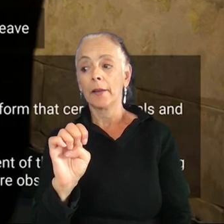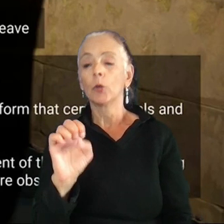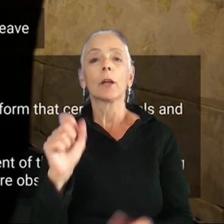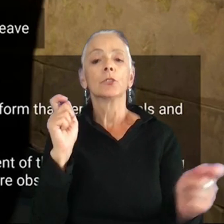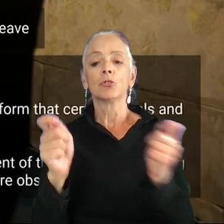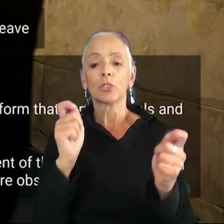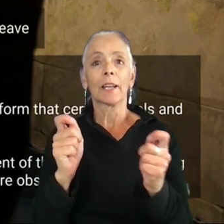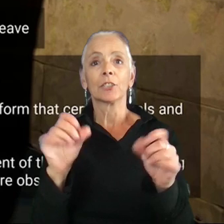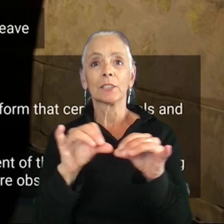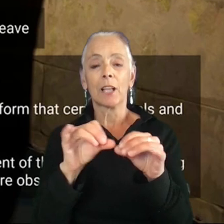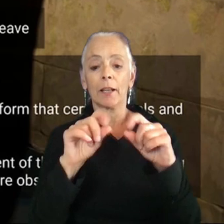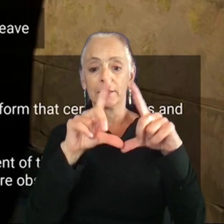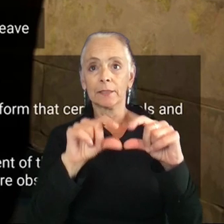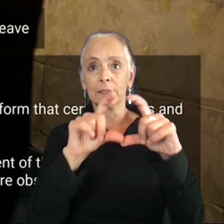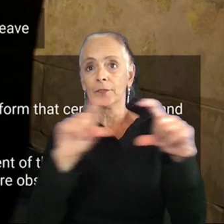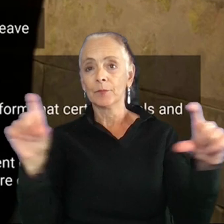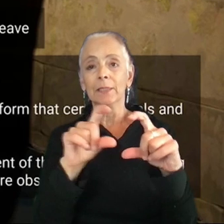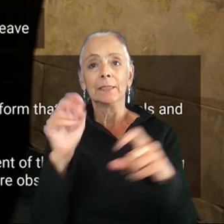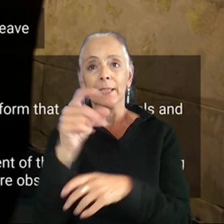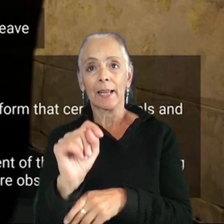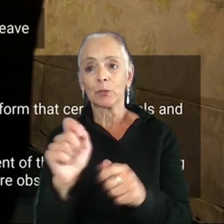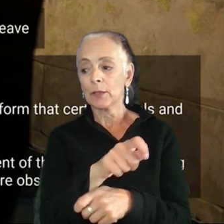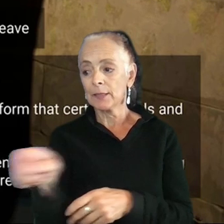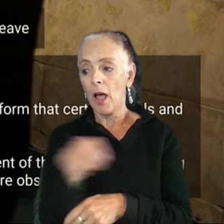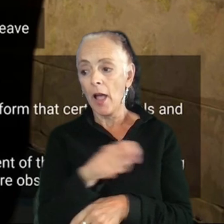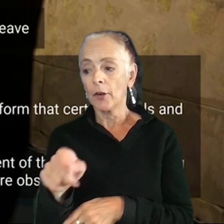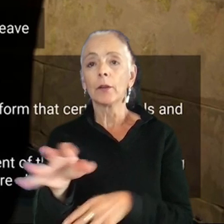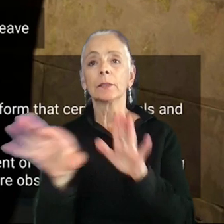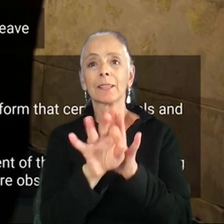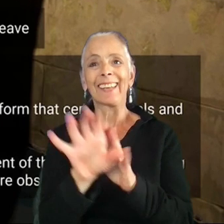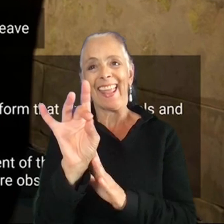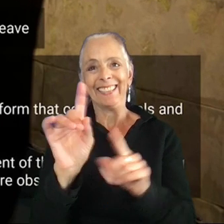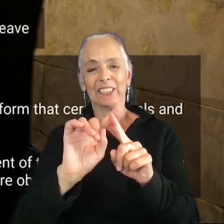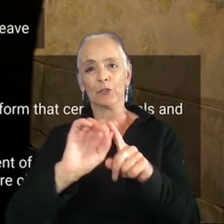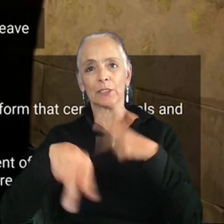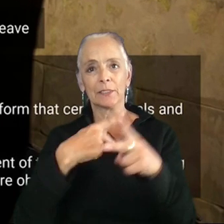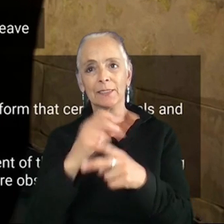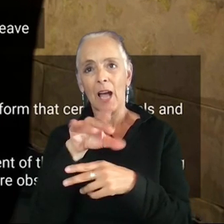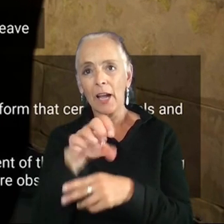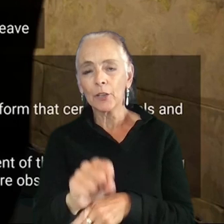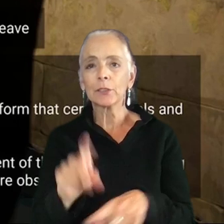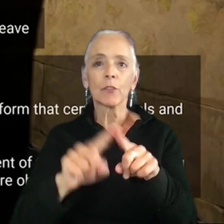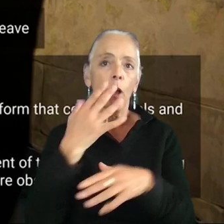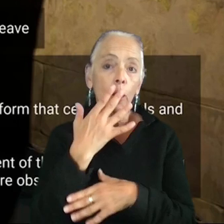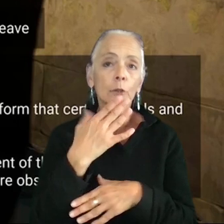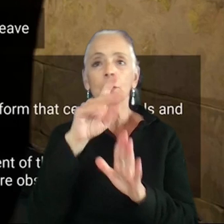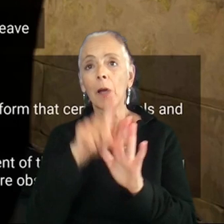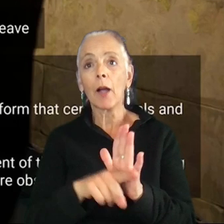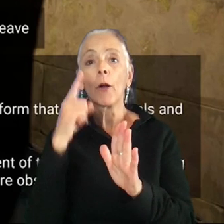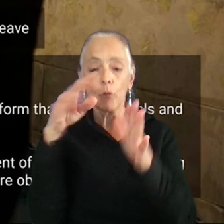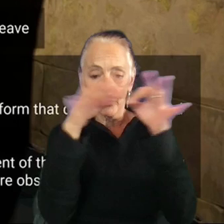-game text with a slayer and select between a number of eight different styles ranging from different colors and backgrounds for the actual text.